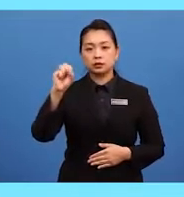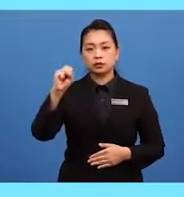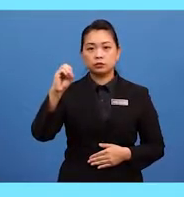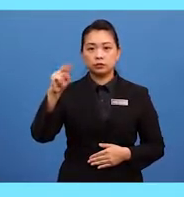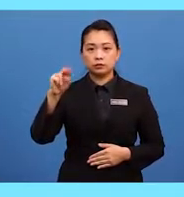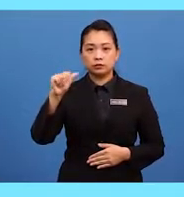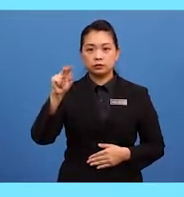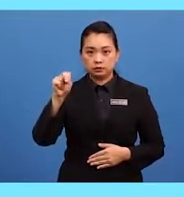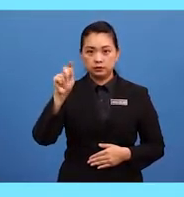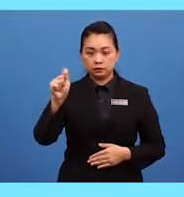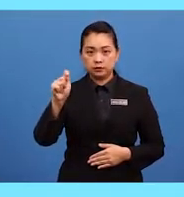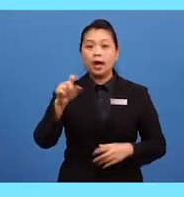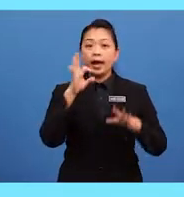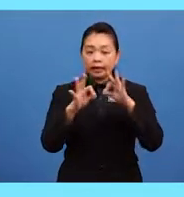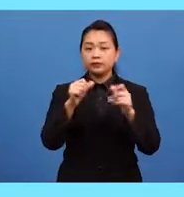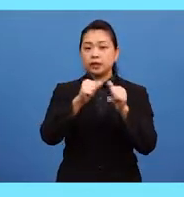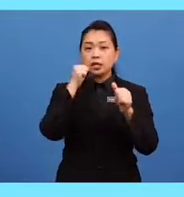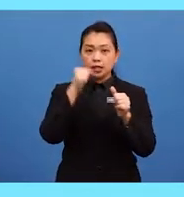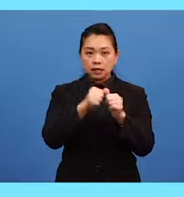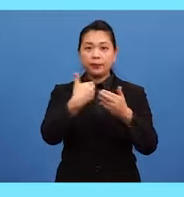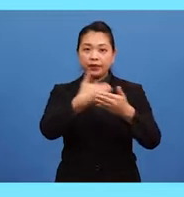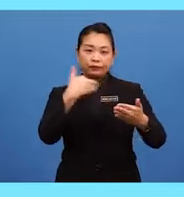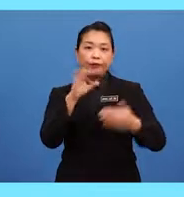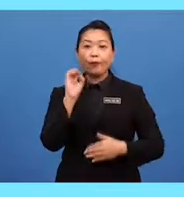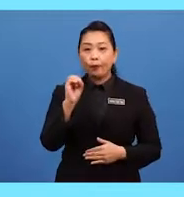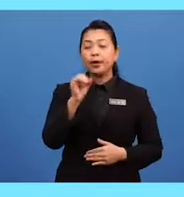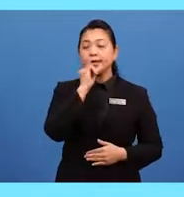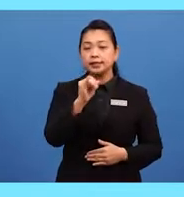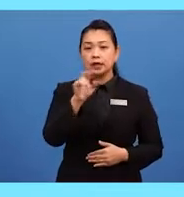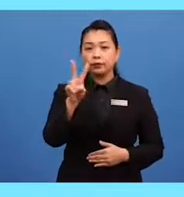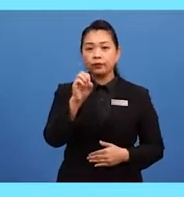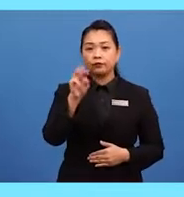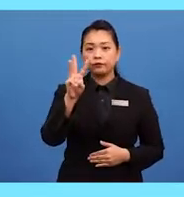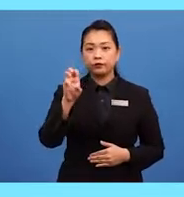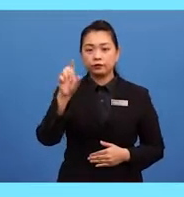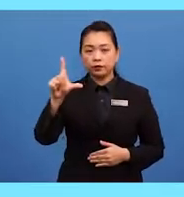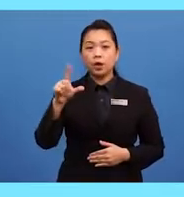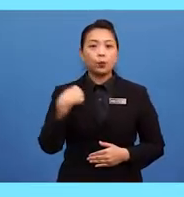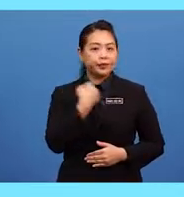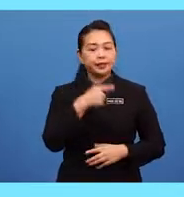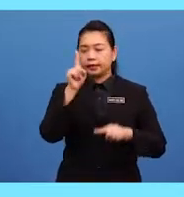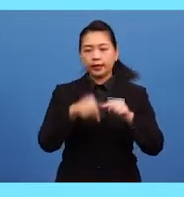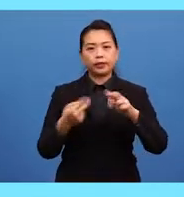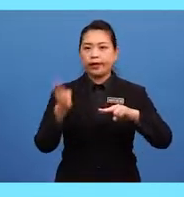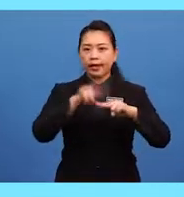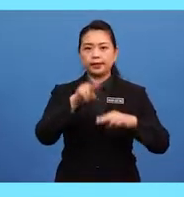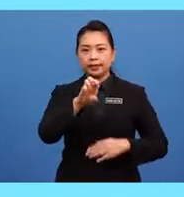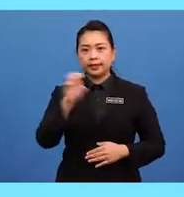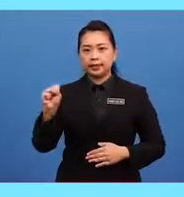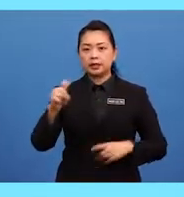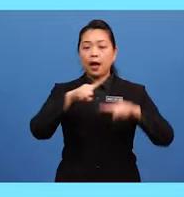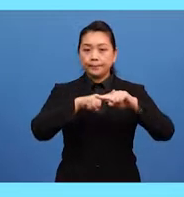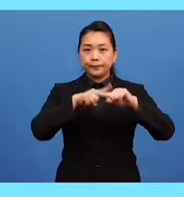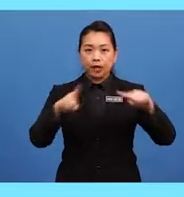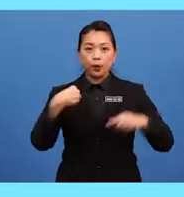If the letter O is a vowel, we cannot add ES. But we